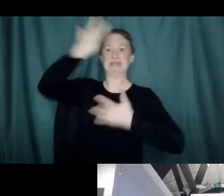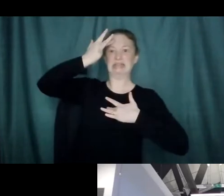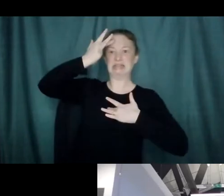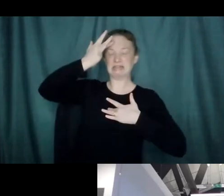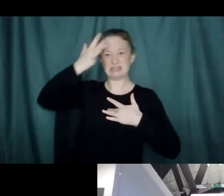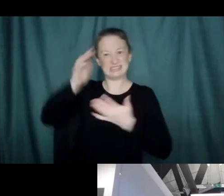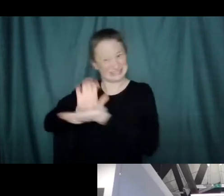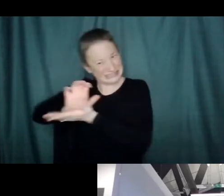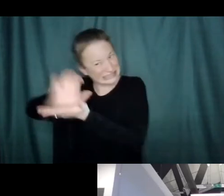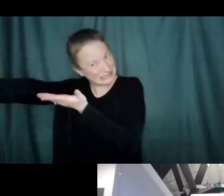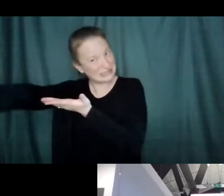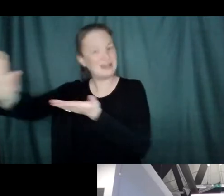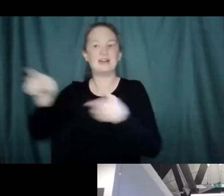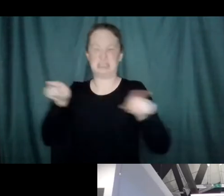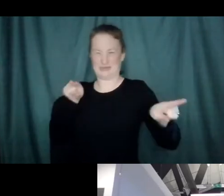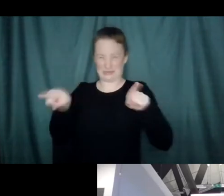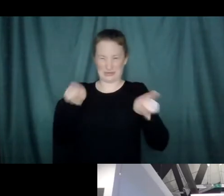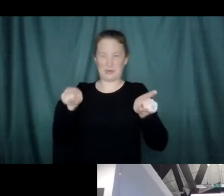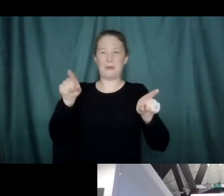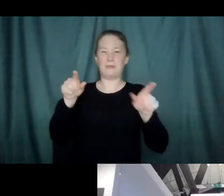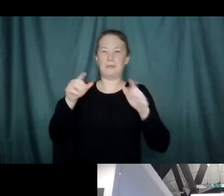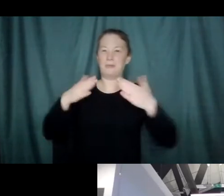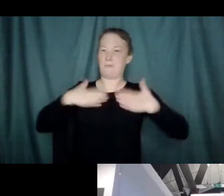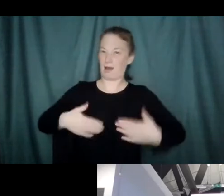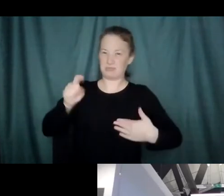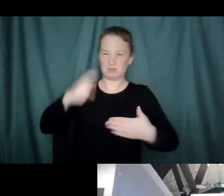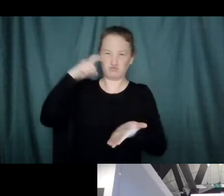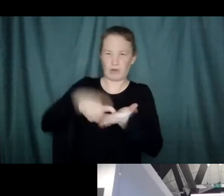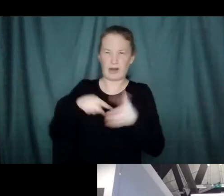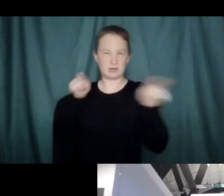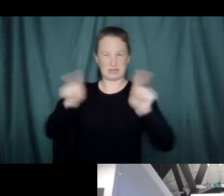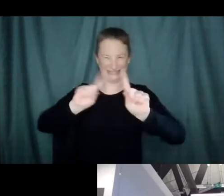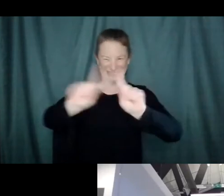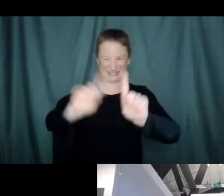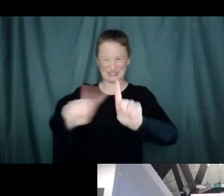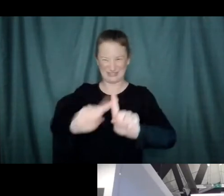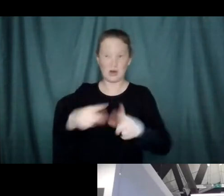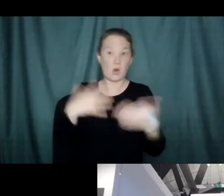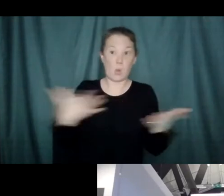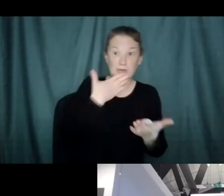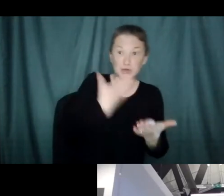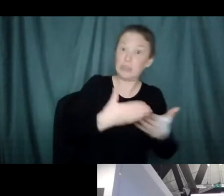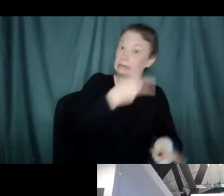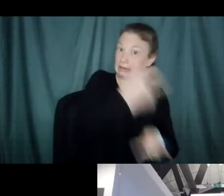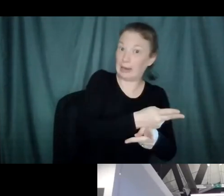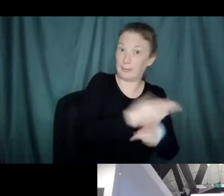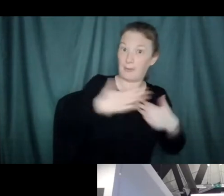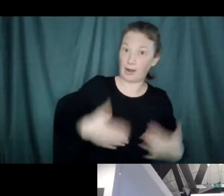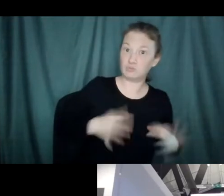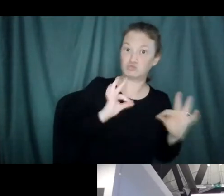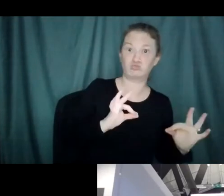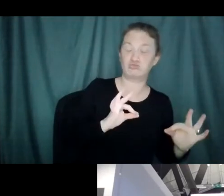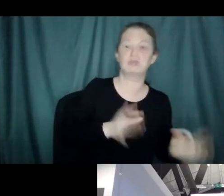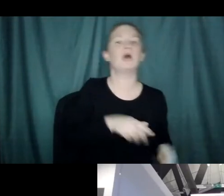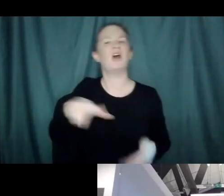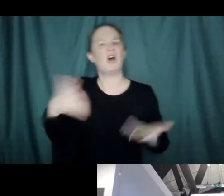hurting us and not doing their job enough and letting nasty stuff in that lets us get sick. So it's like, it's a